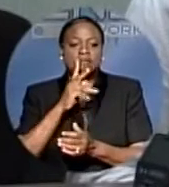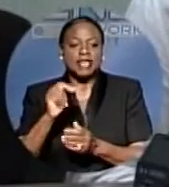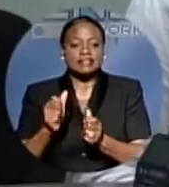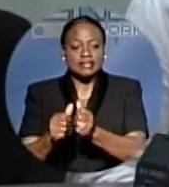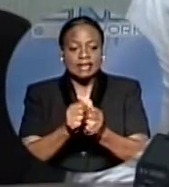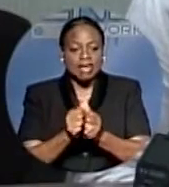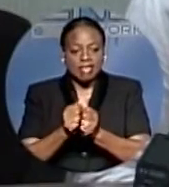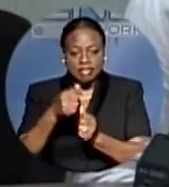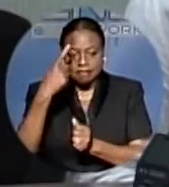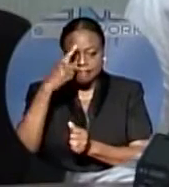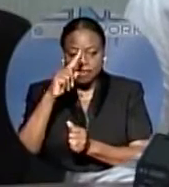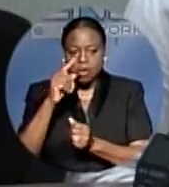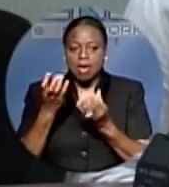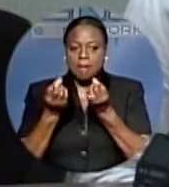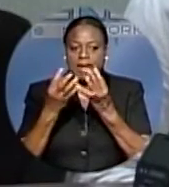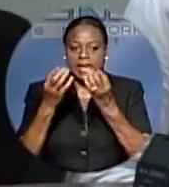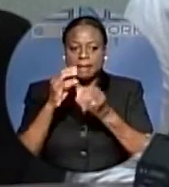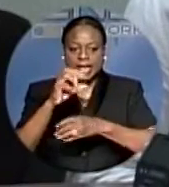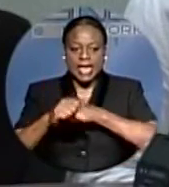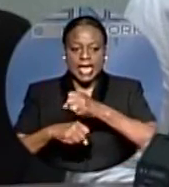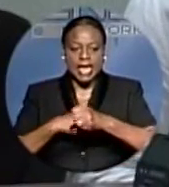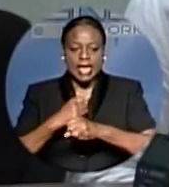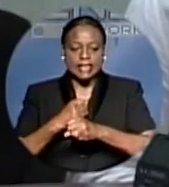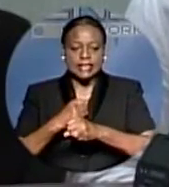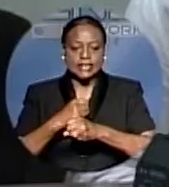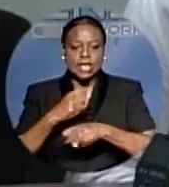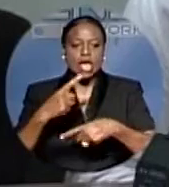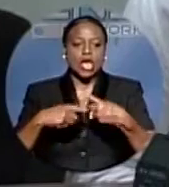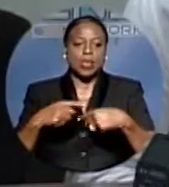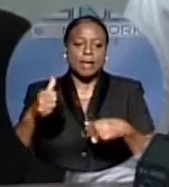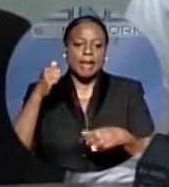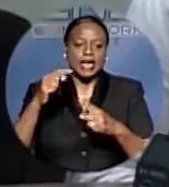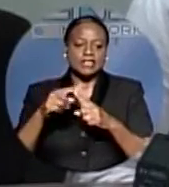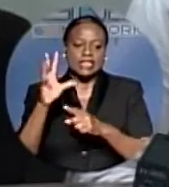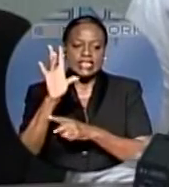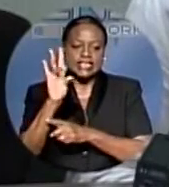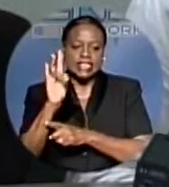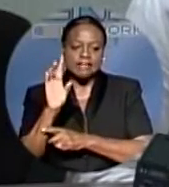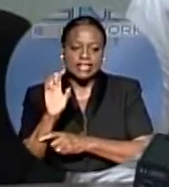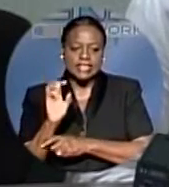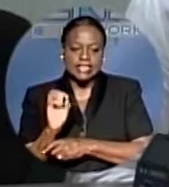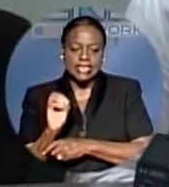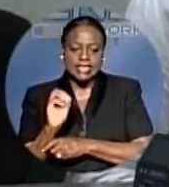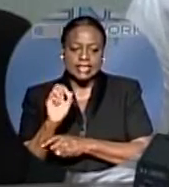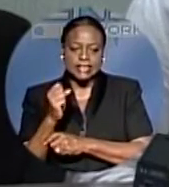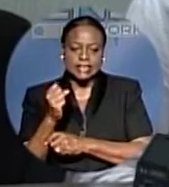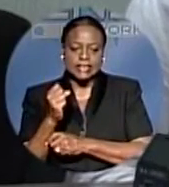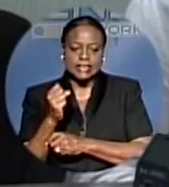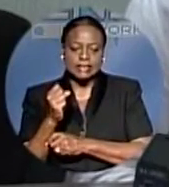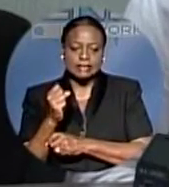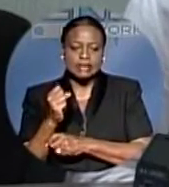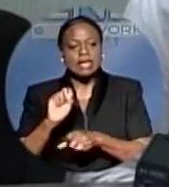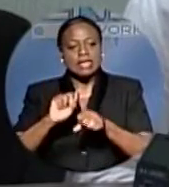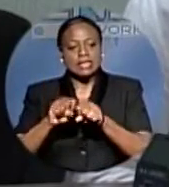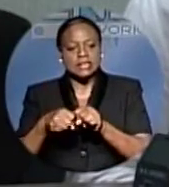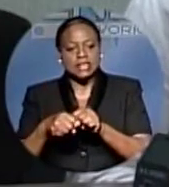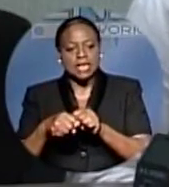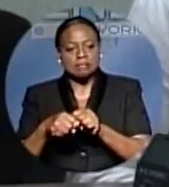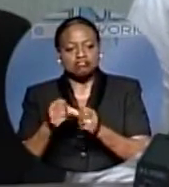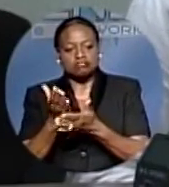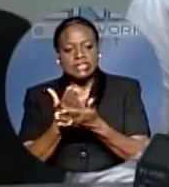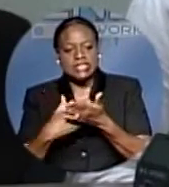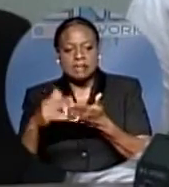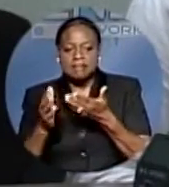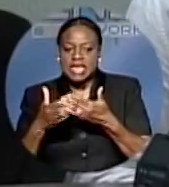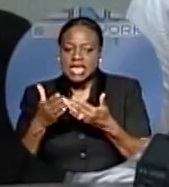for many, many years, going back to the 70s. Some easy years, some not-so-easy years.